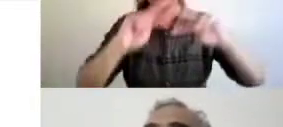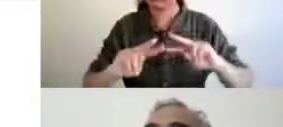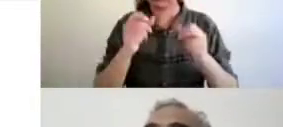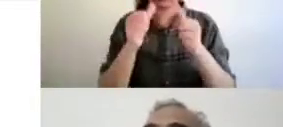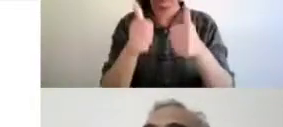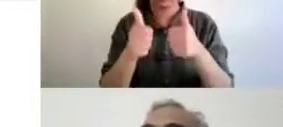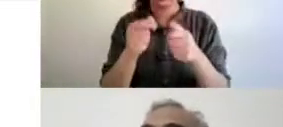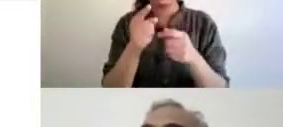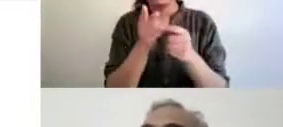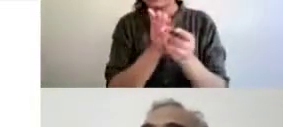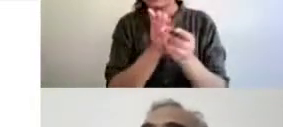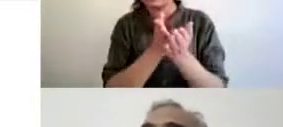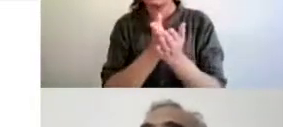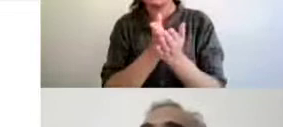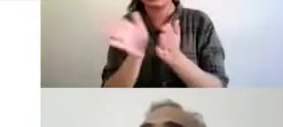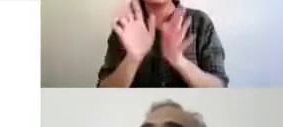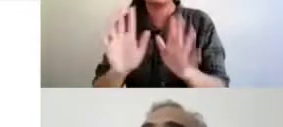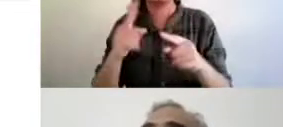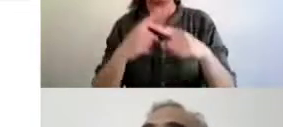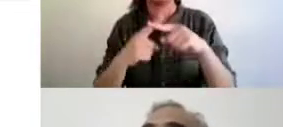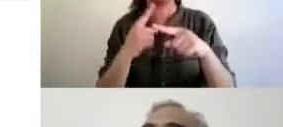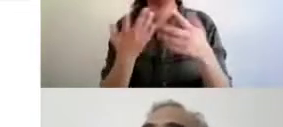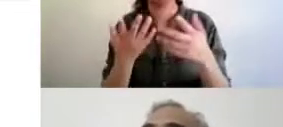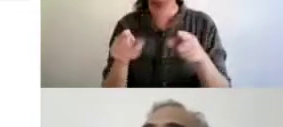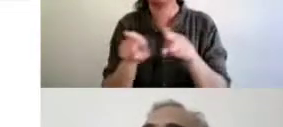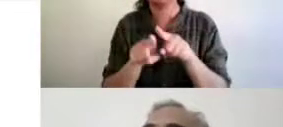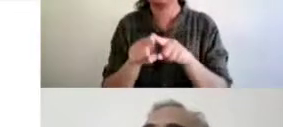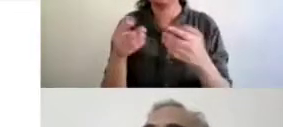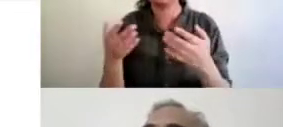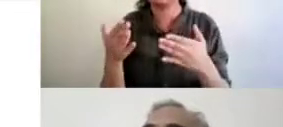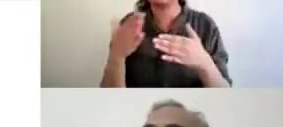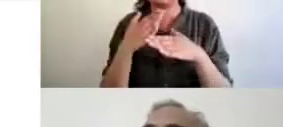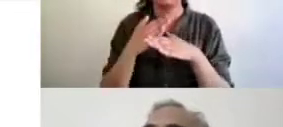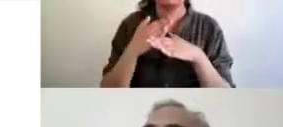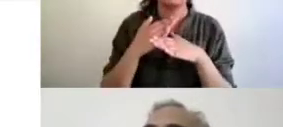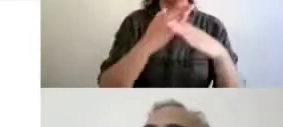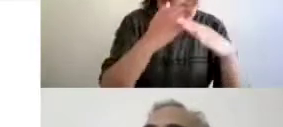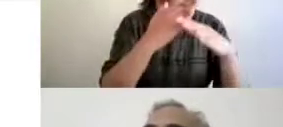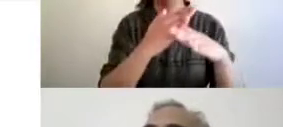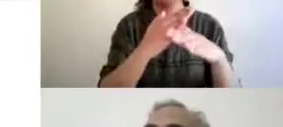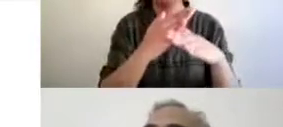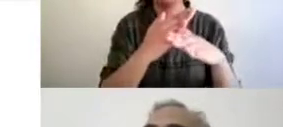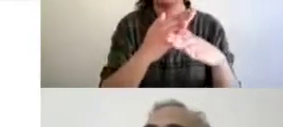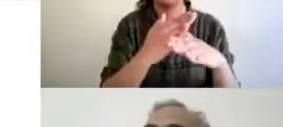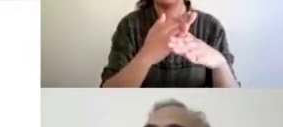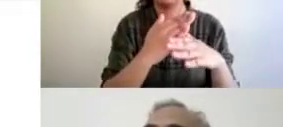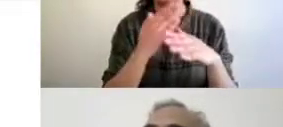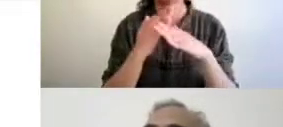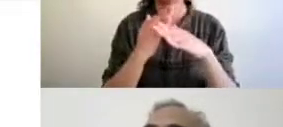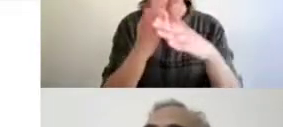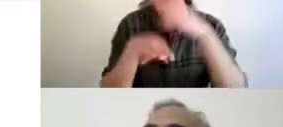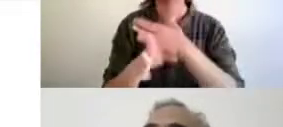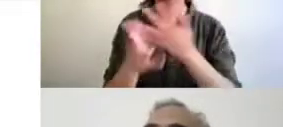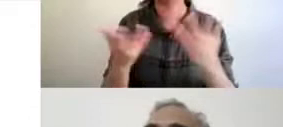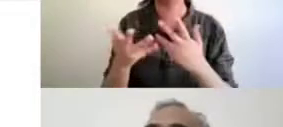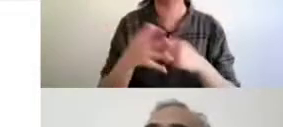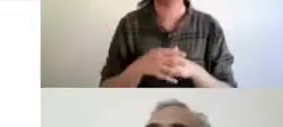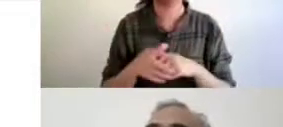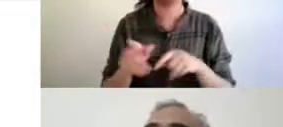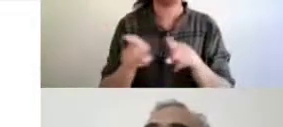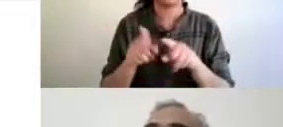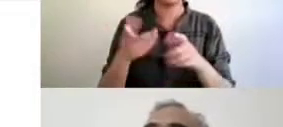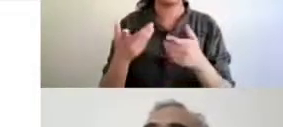wanted to protect the uh you can say uh the the the the commercial